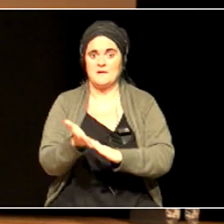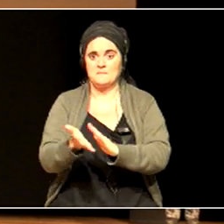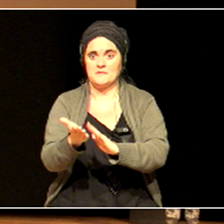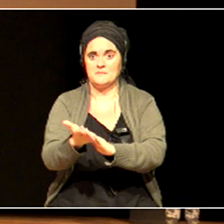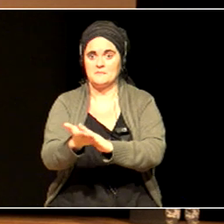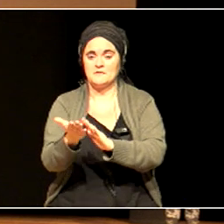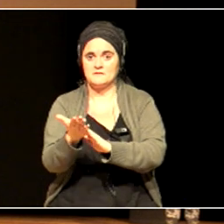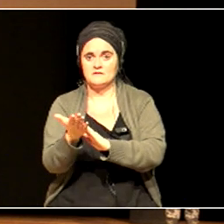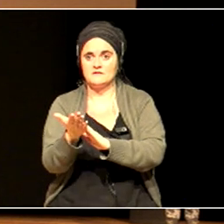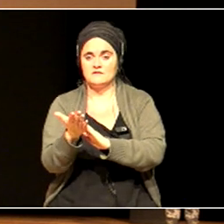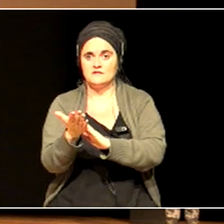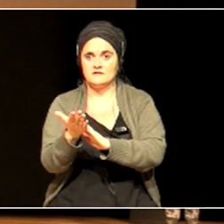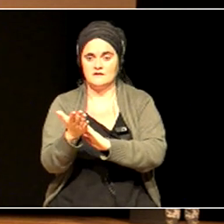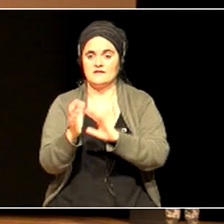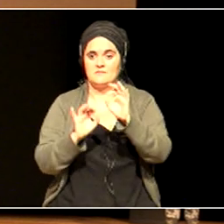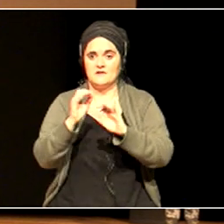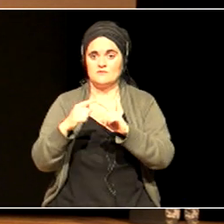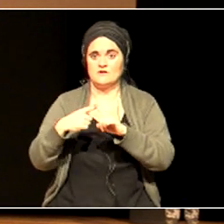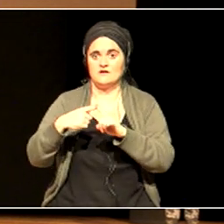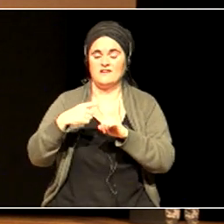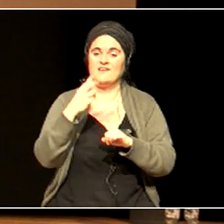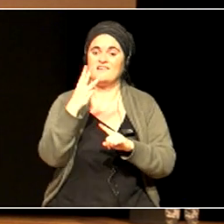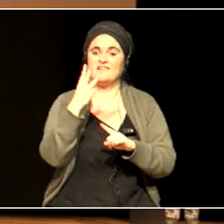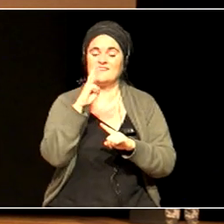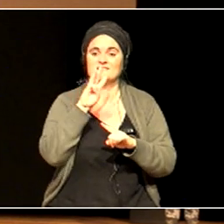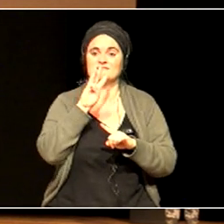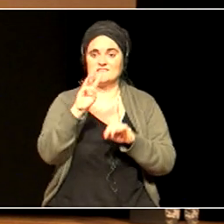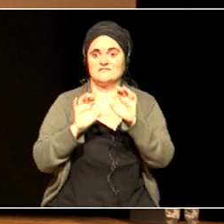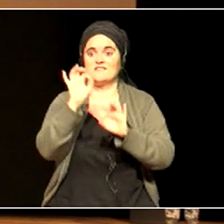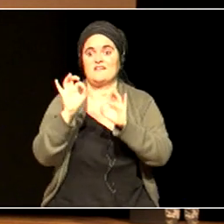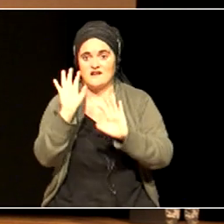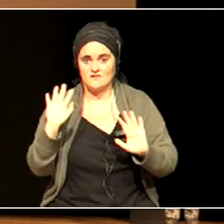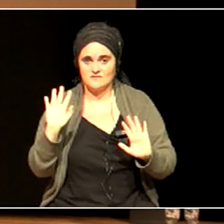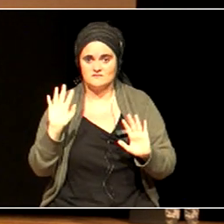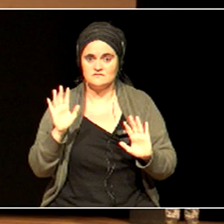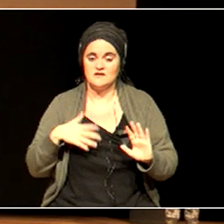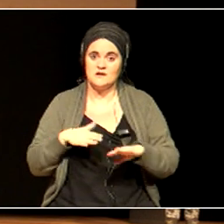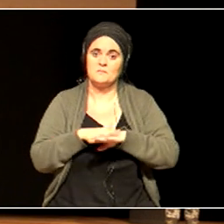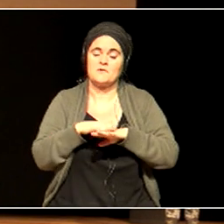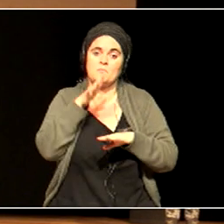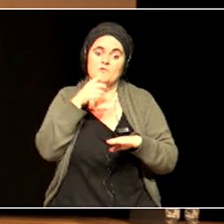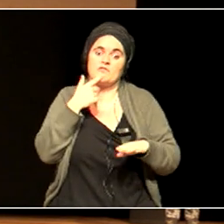So forgive me for talking about it, but then, you know, this is an education meeting.